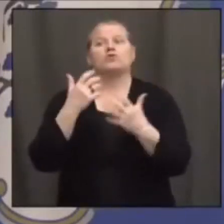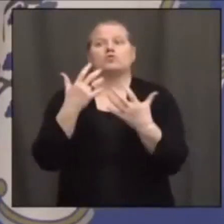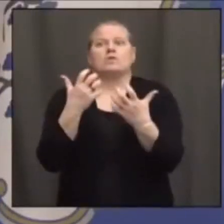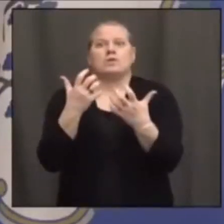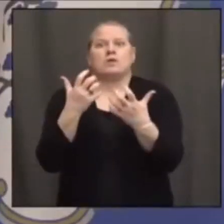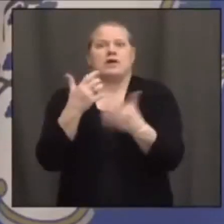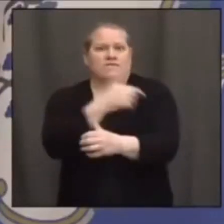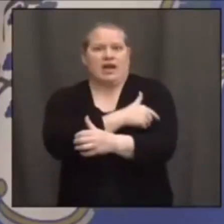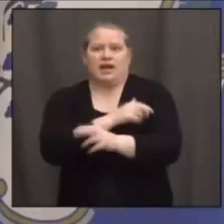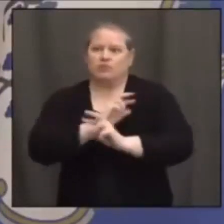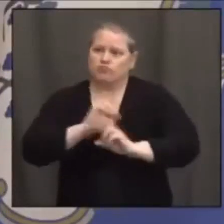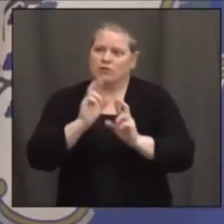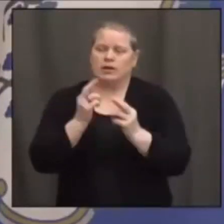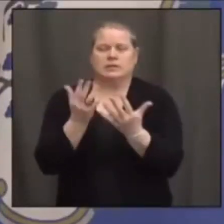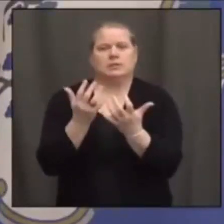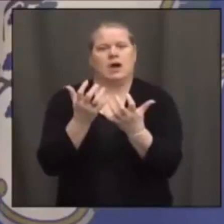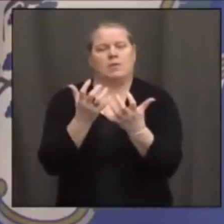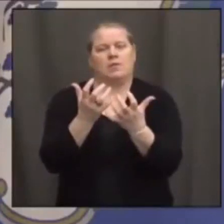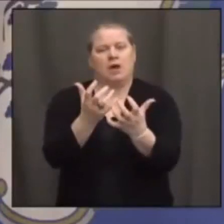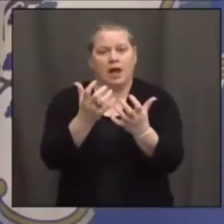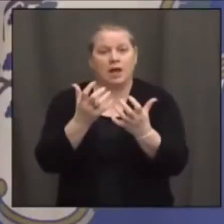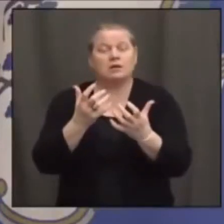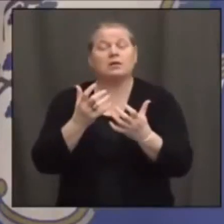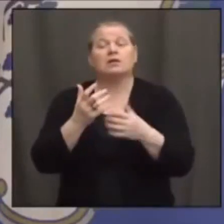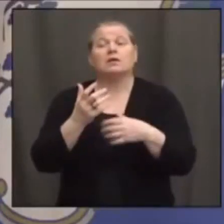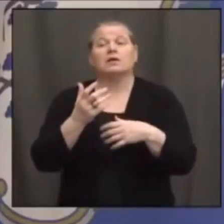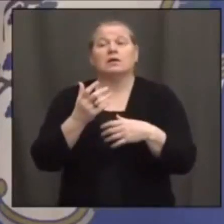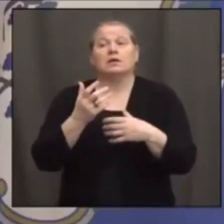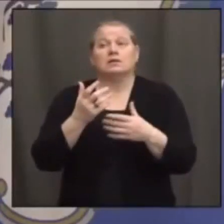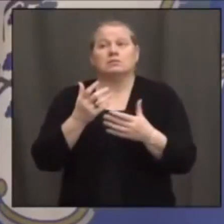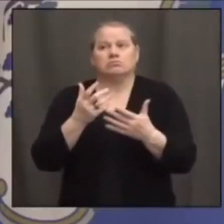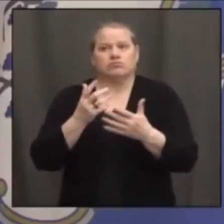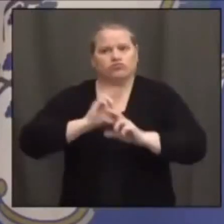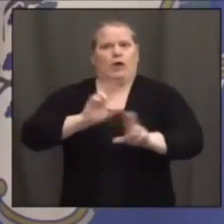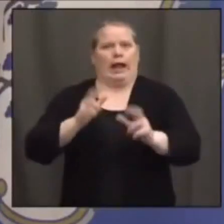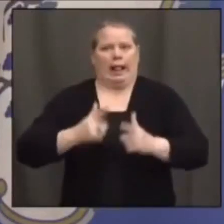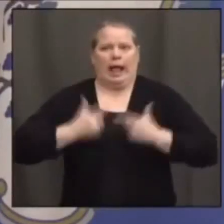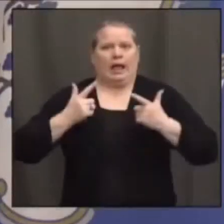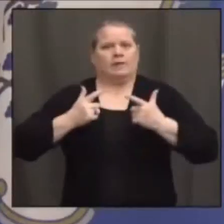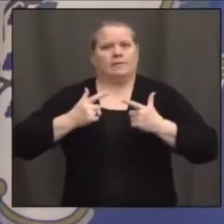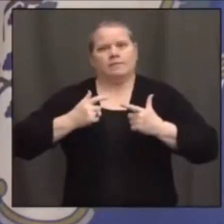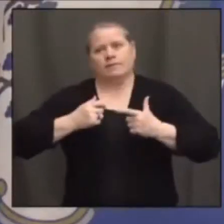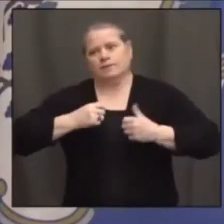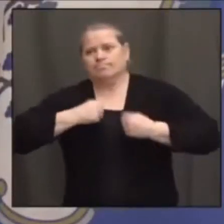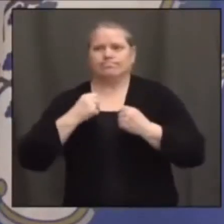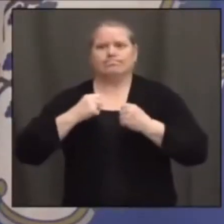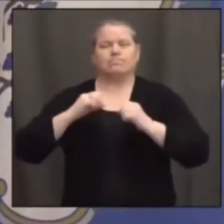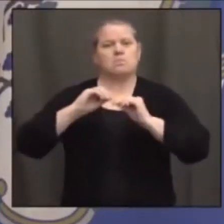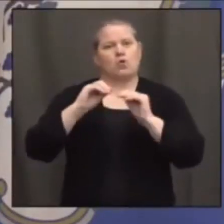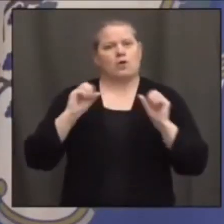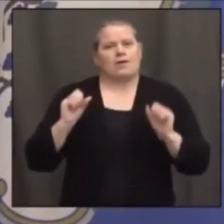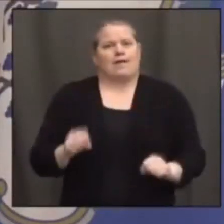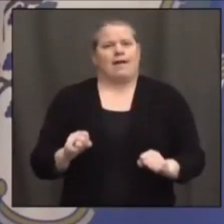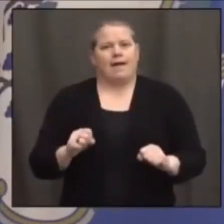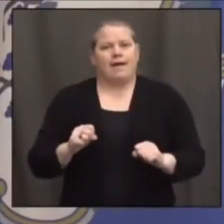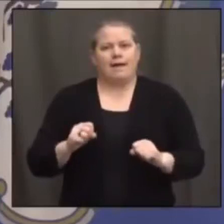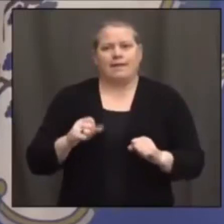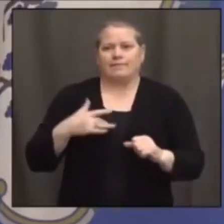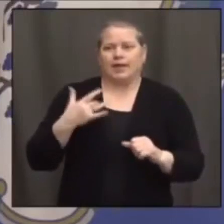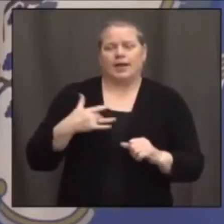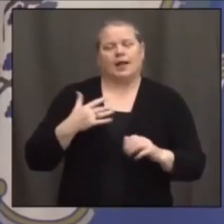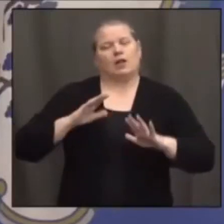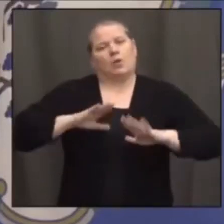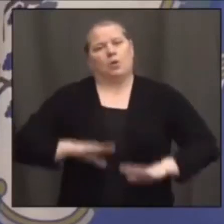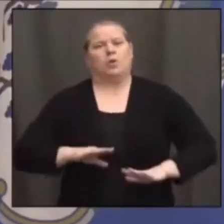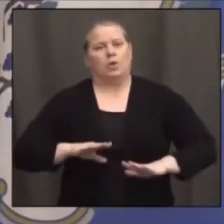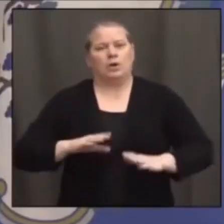line and get vaccinated first, and for them it's life-giving and such a bit of relief in this great stress that we have.